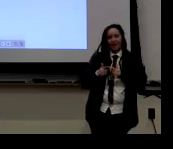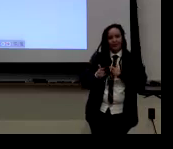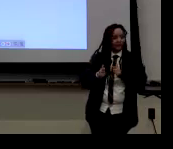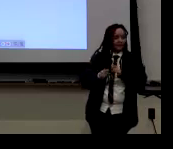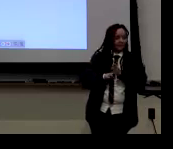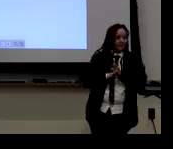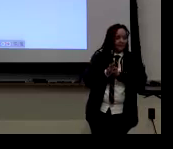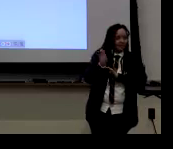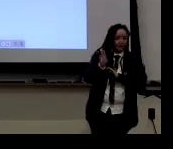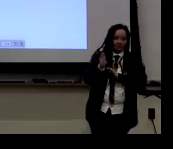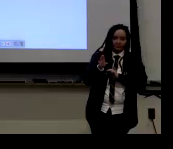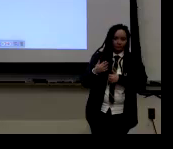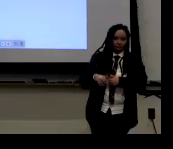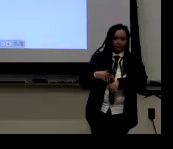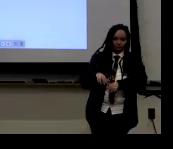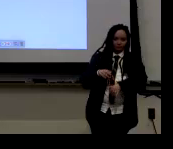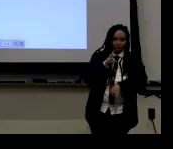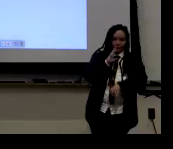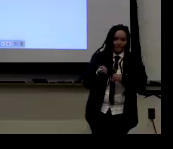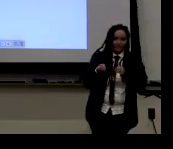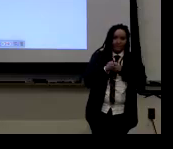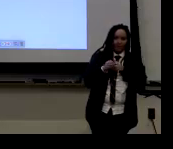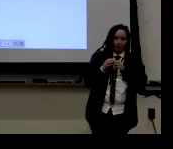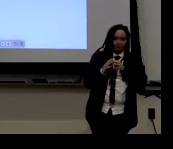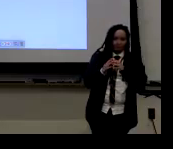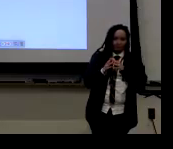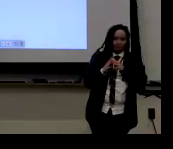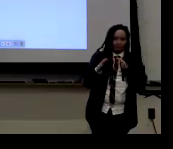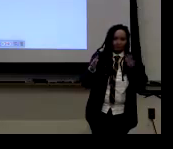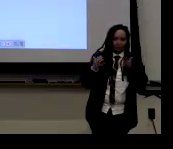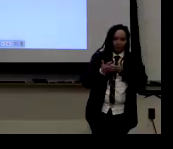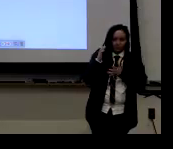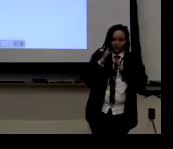And so, and their language formation and how this impacts it.